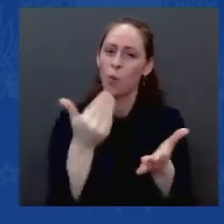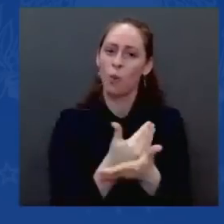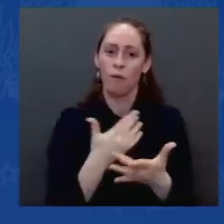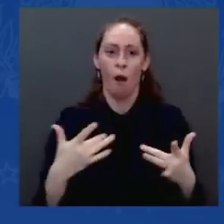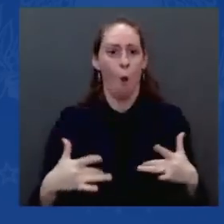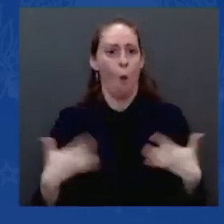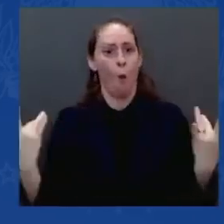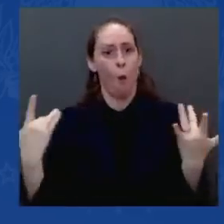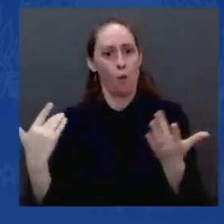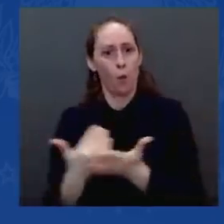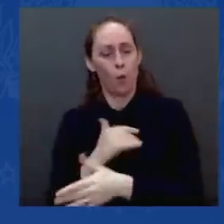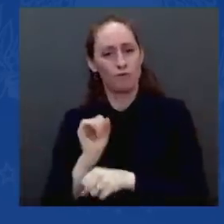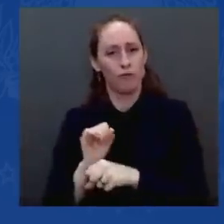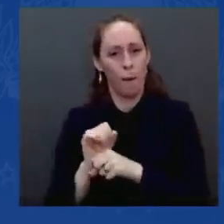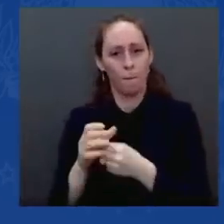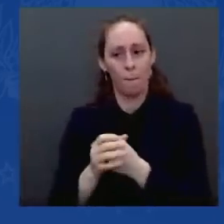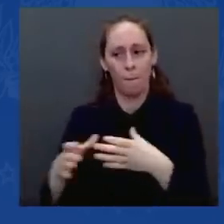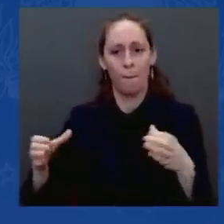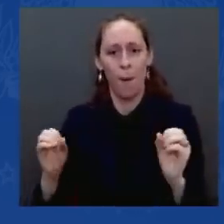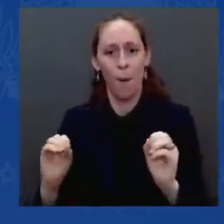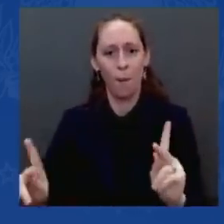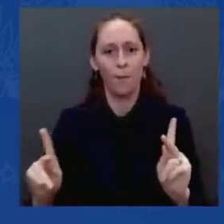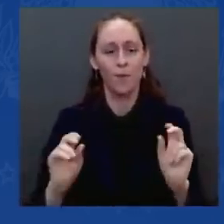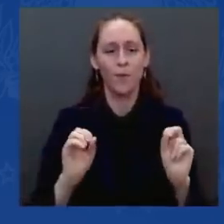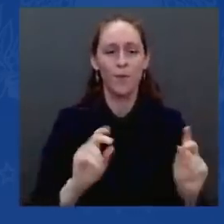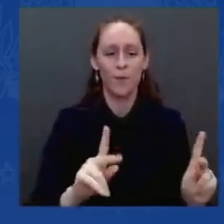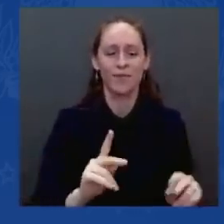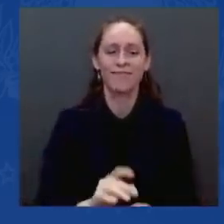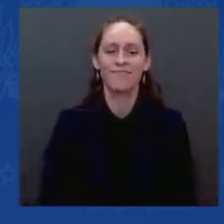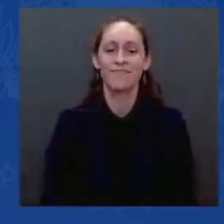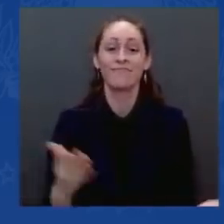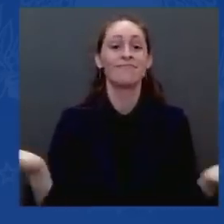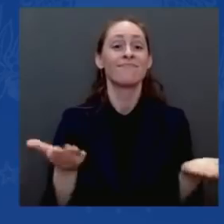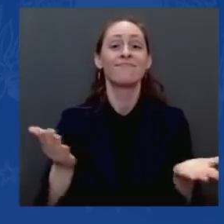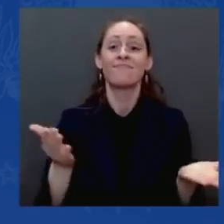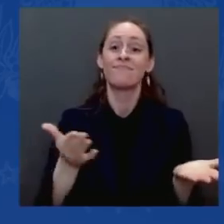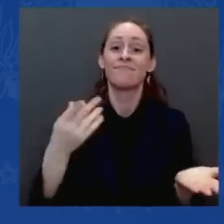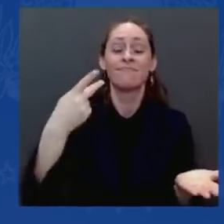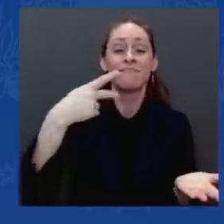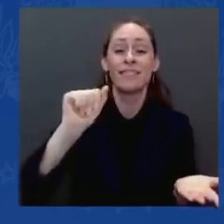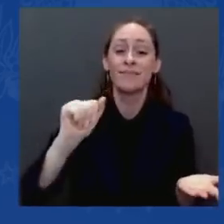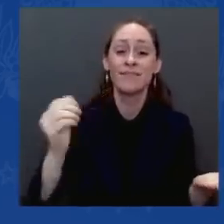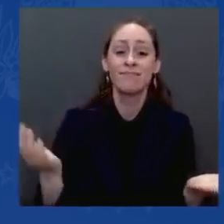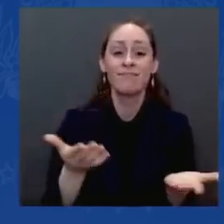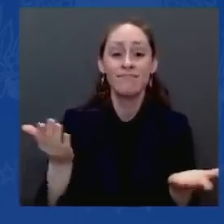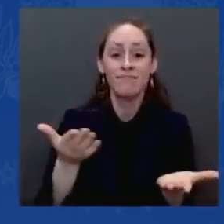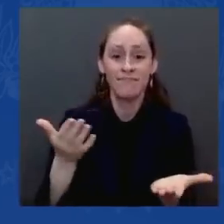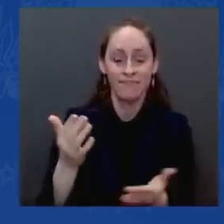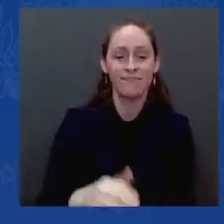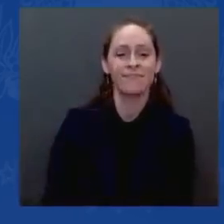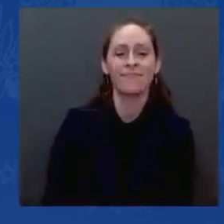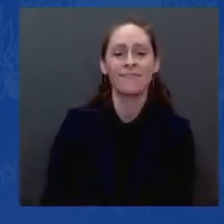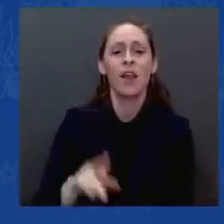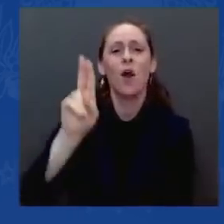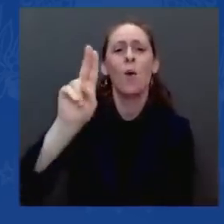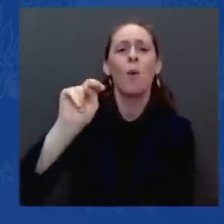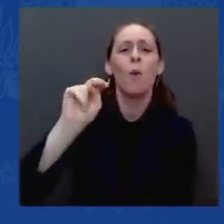Railroad is announcing the largest purchase of American-made battery electric locomotives in all of history.